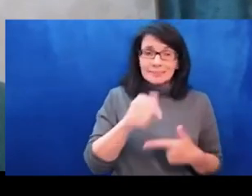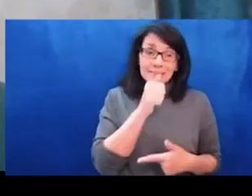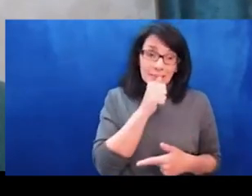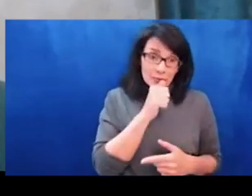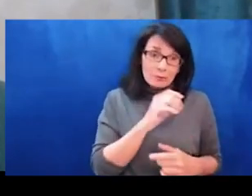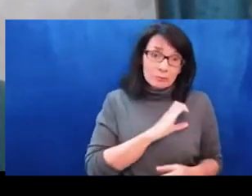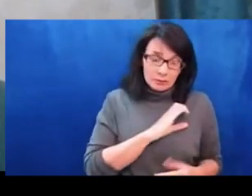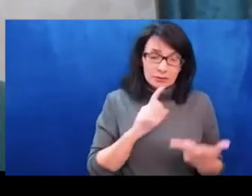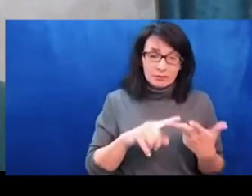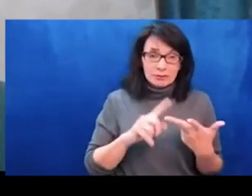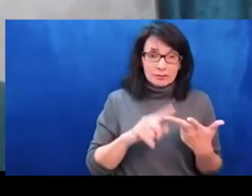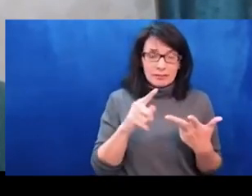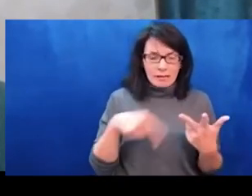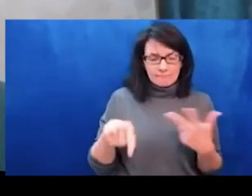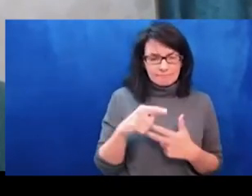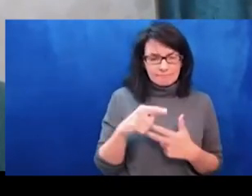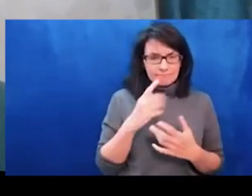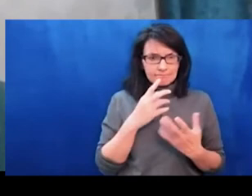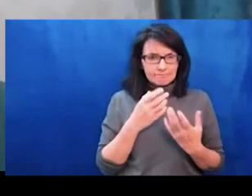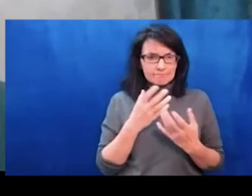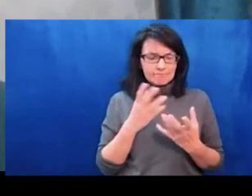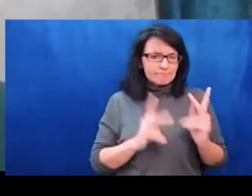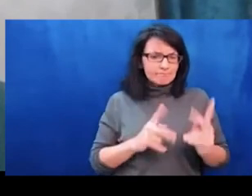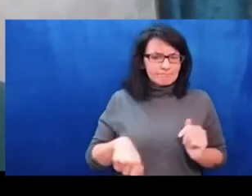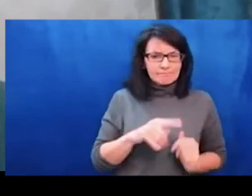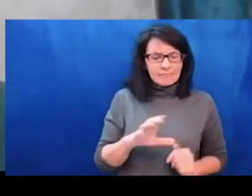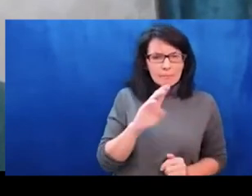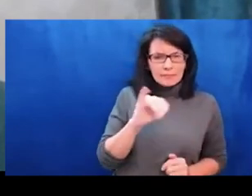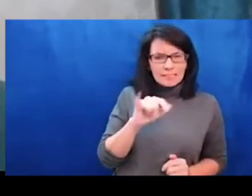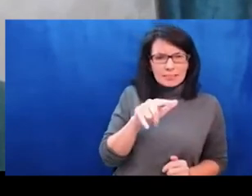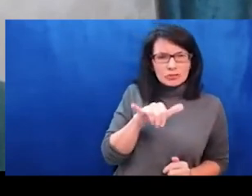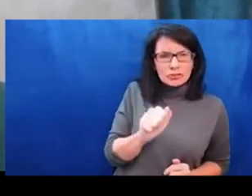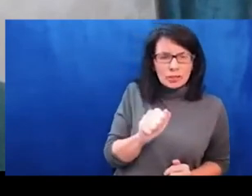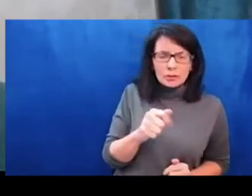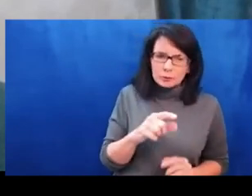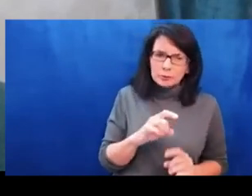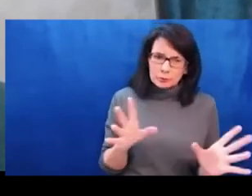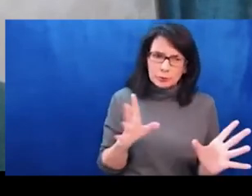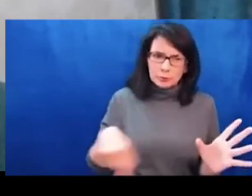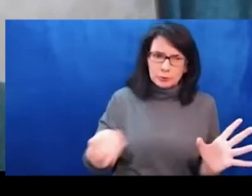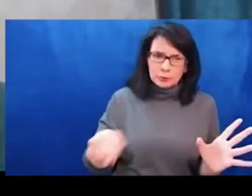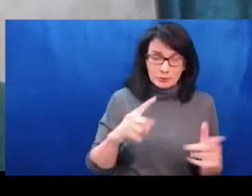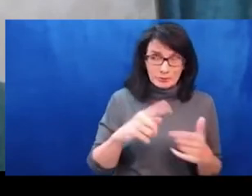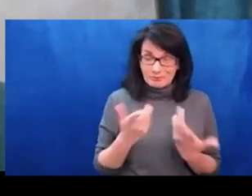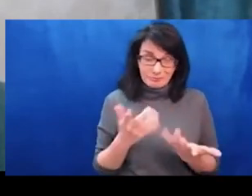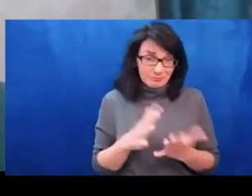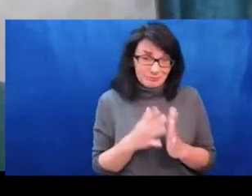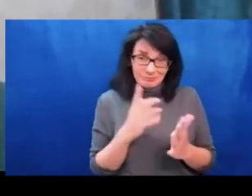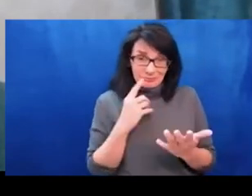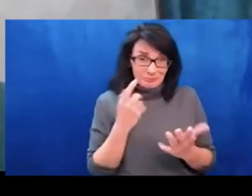authoritarian corrupted dictatorships in these countries.